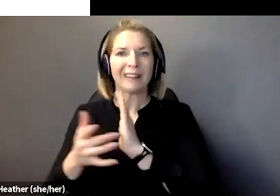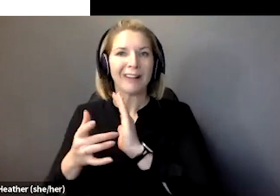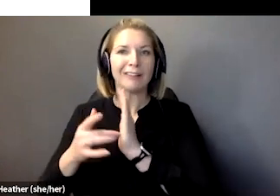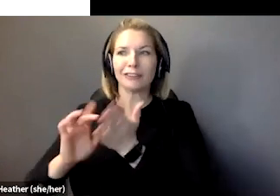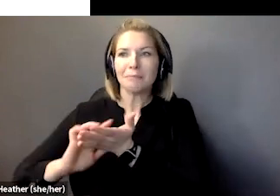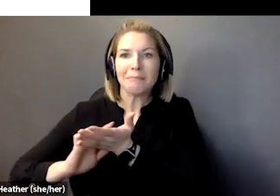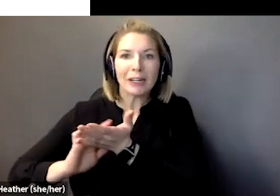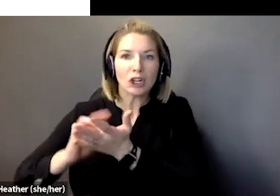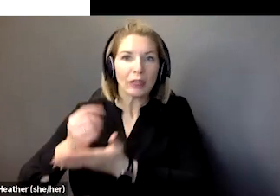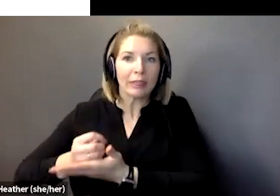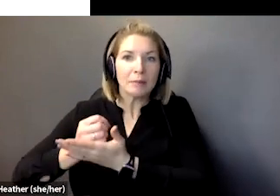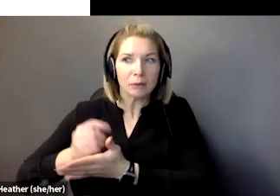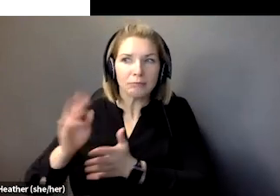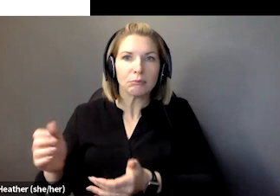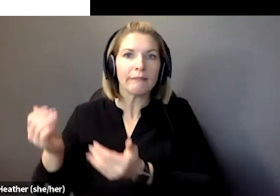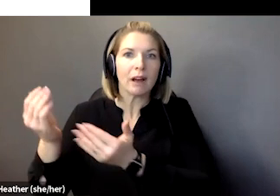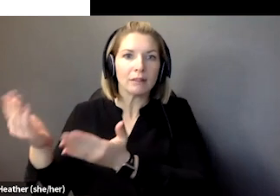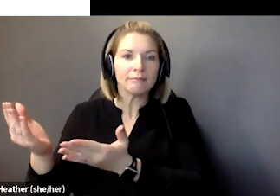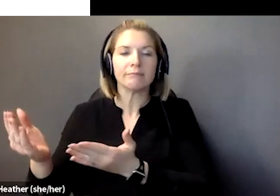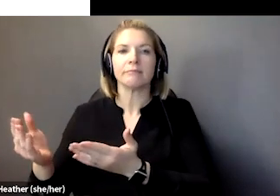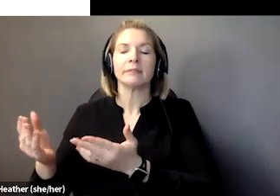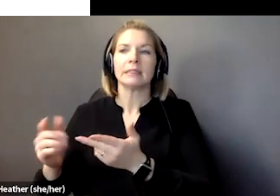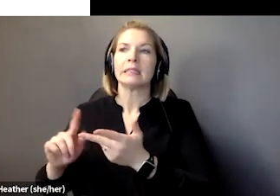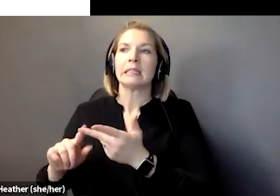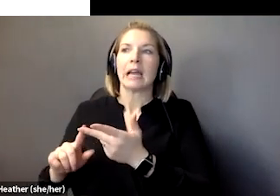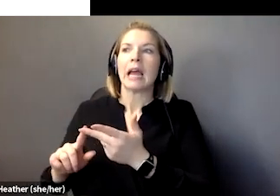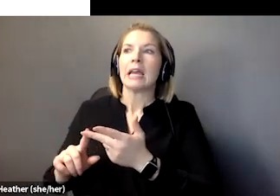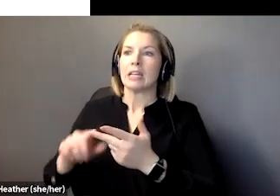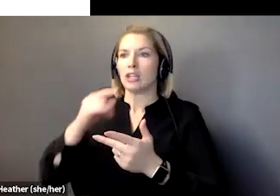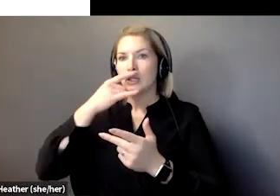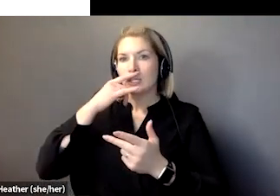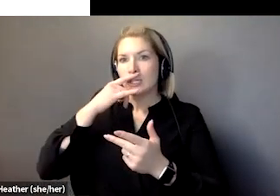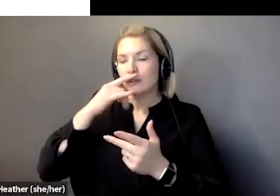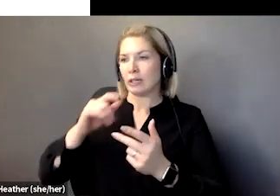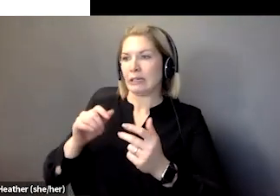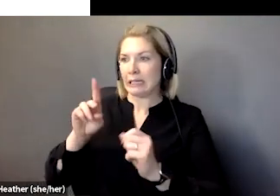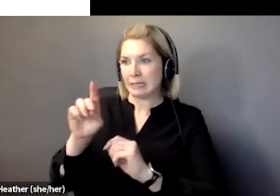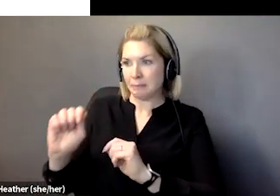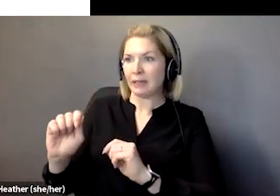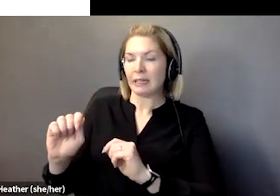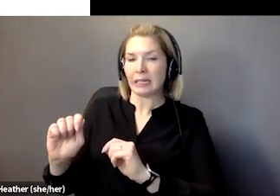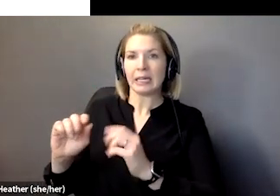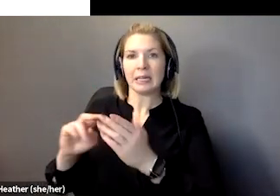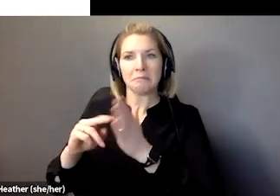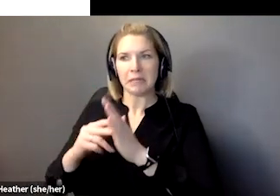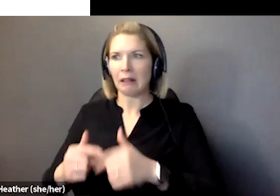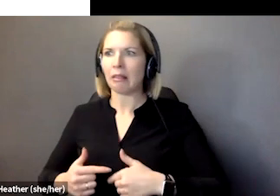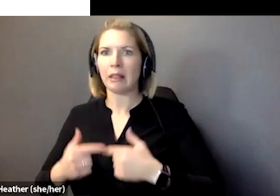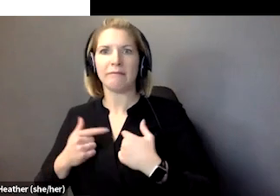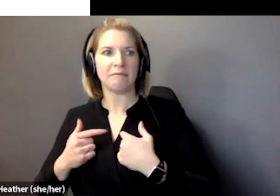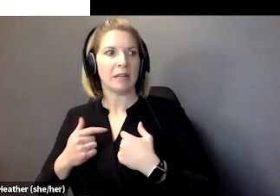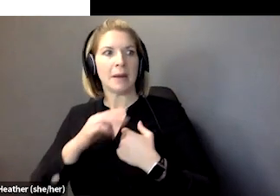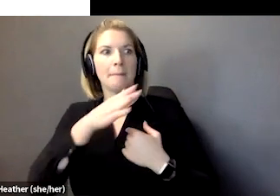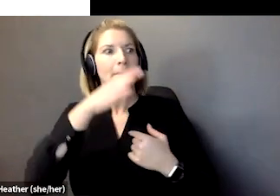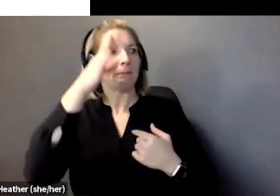families to provide informal care was declining due to increasing female participation, smaller and